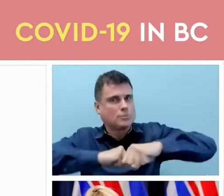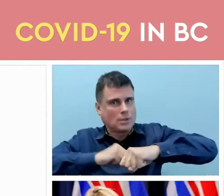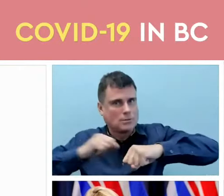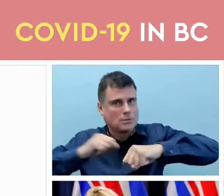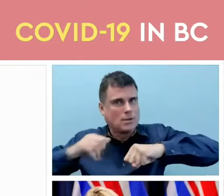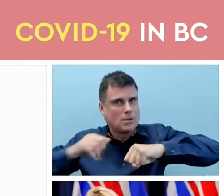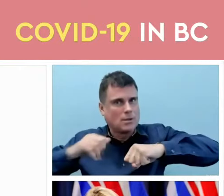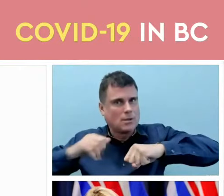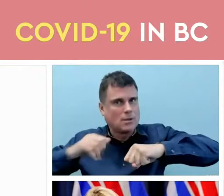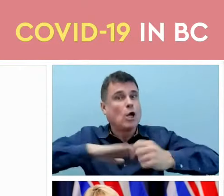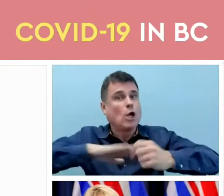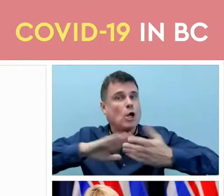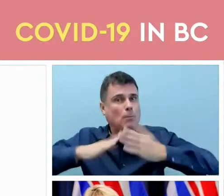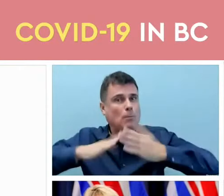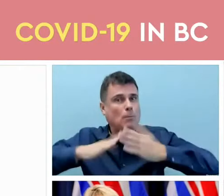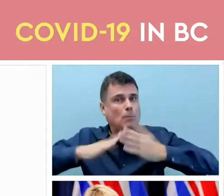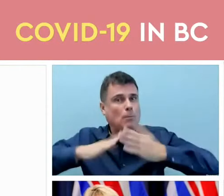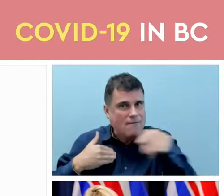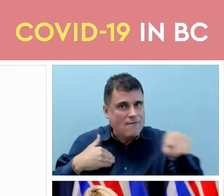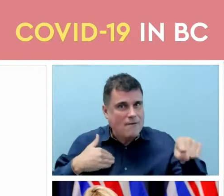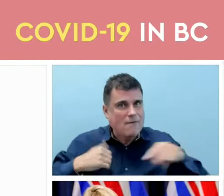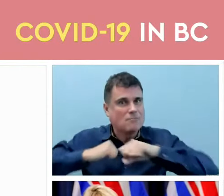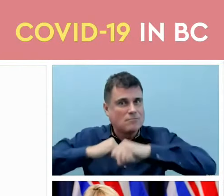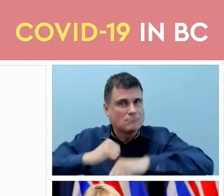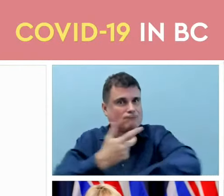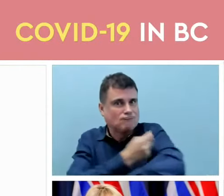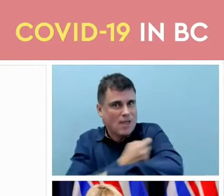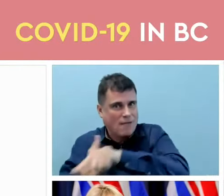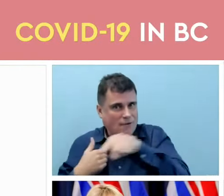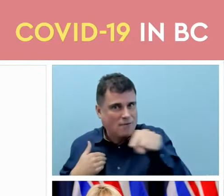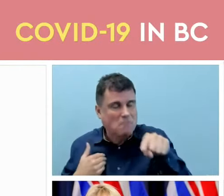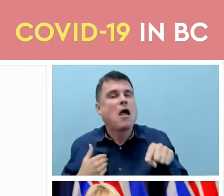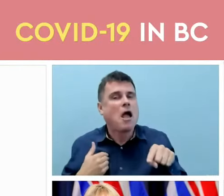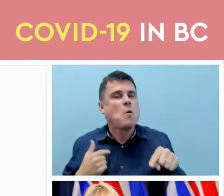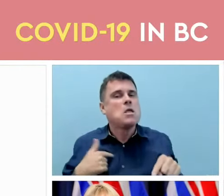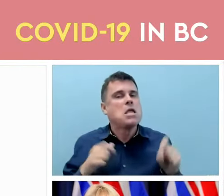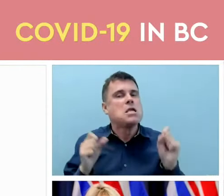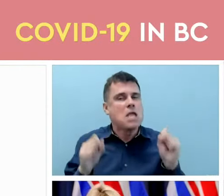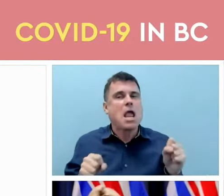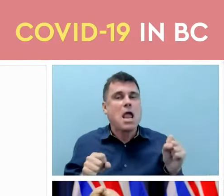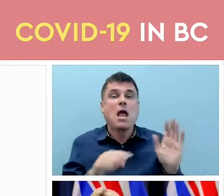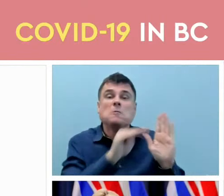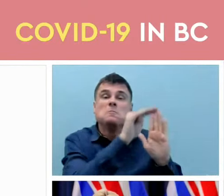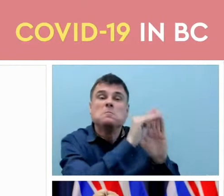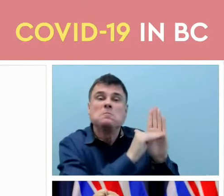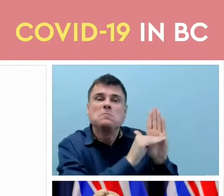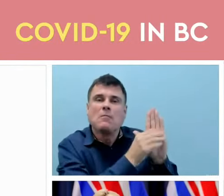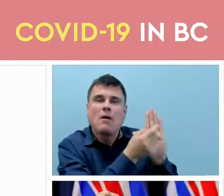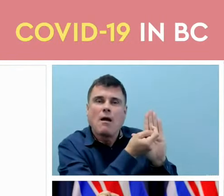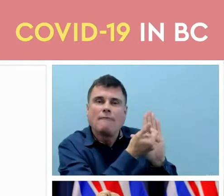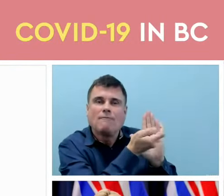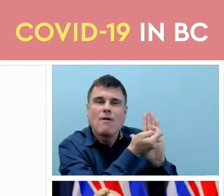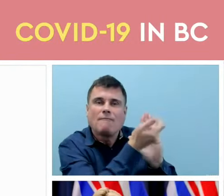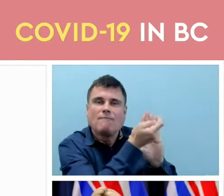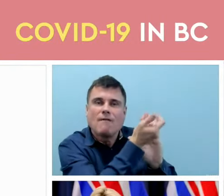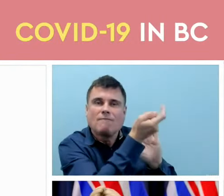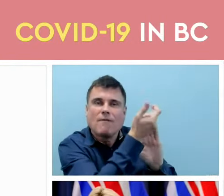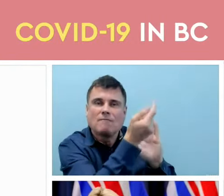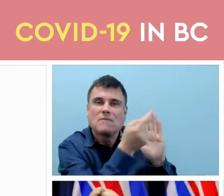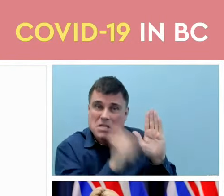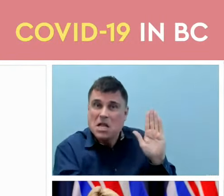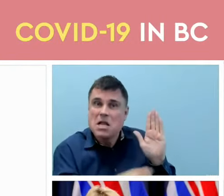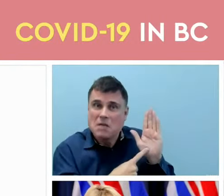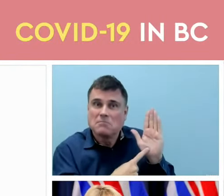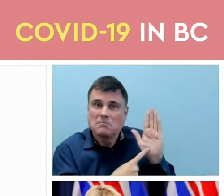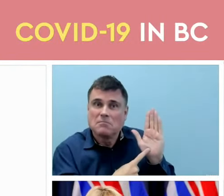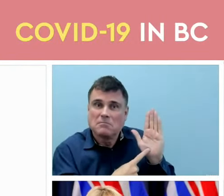continue to to make progress in doing some of the measures that are no longer necessary all the time. One of those is